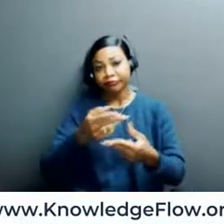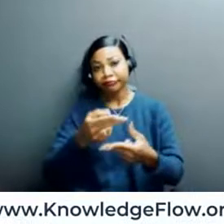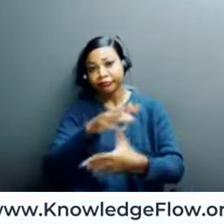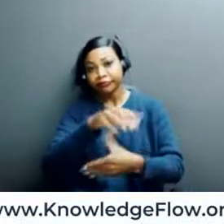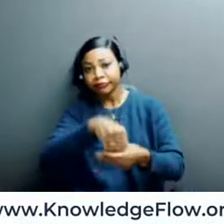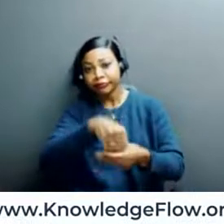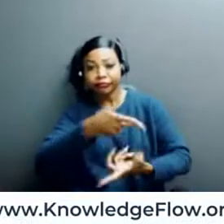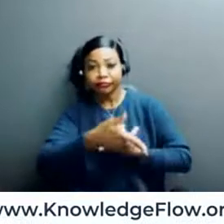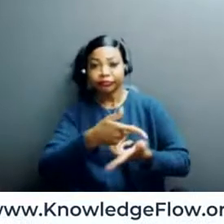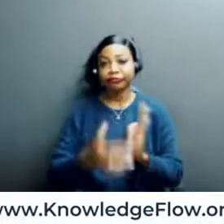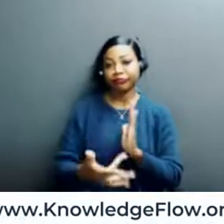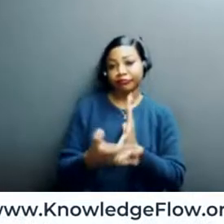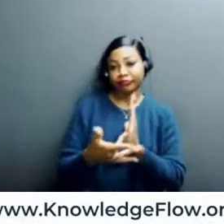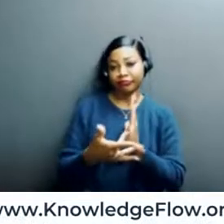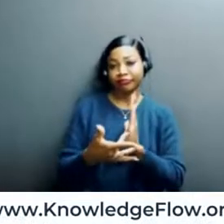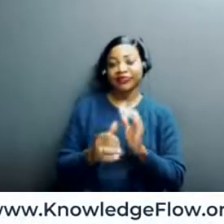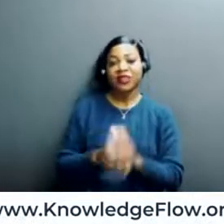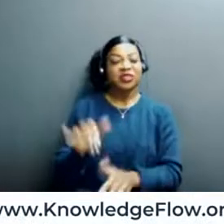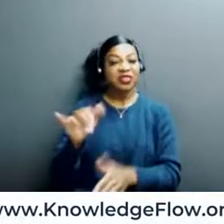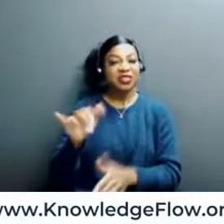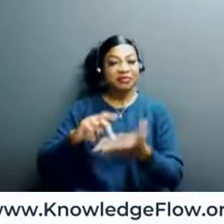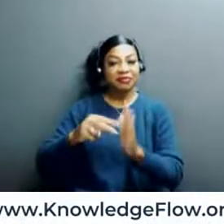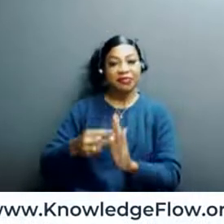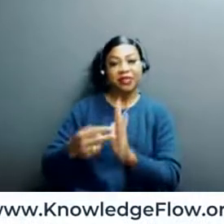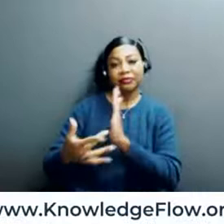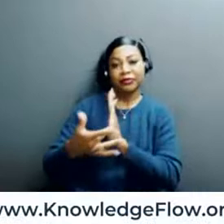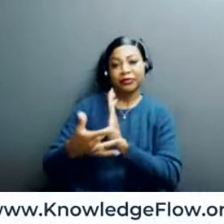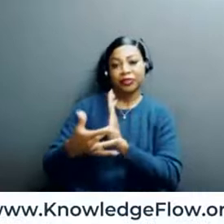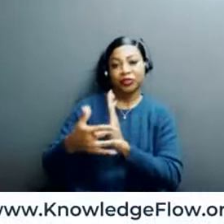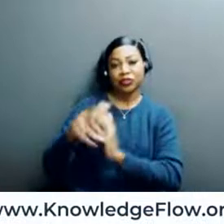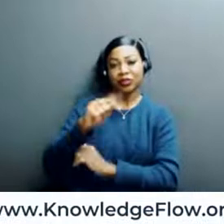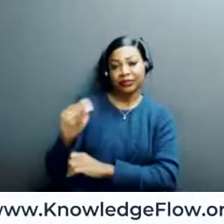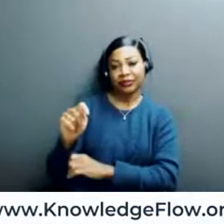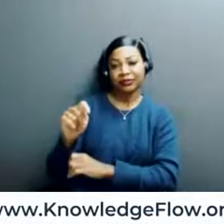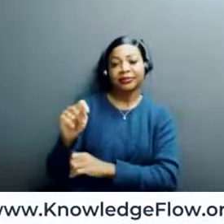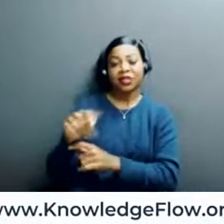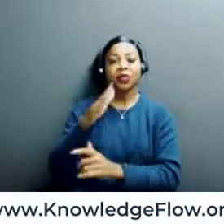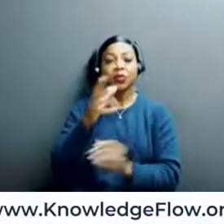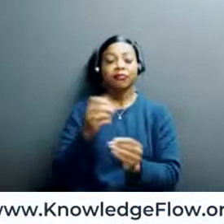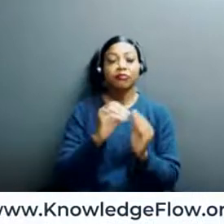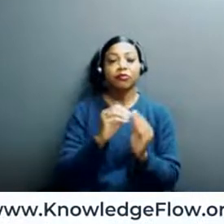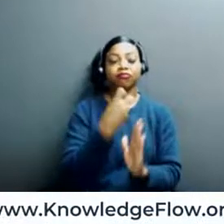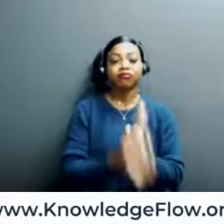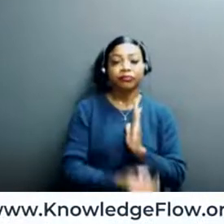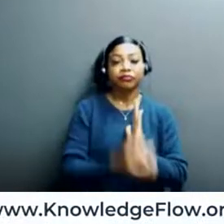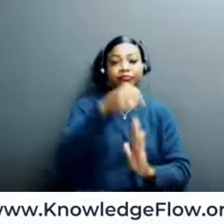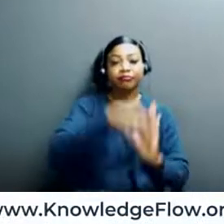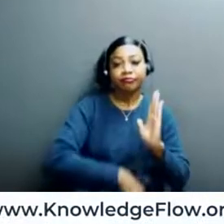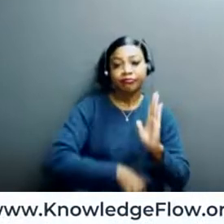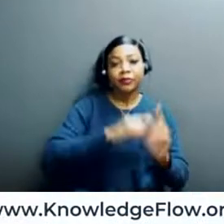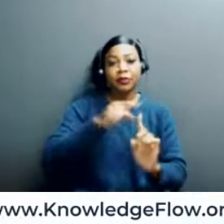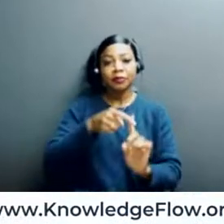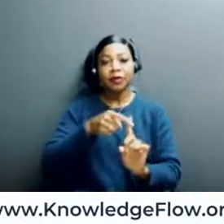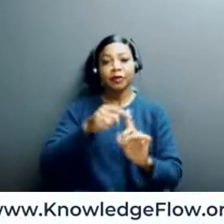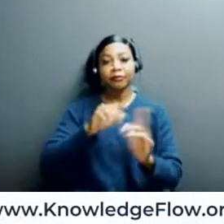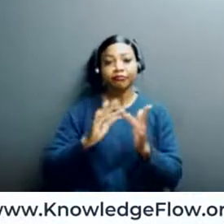digital media literacy is, is to us. And, and yeah, I'm sure we'll dive into some more of the specifics of cybersecurity.